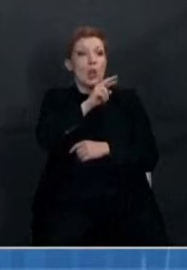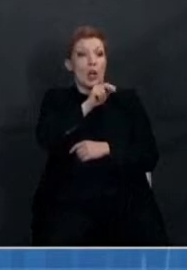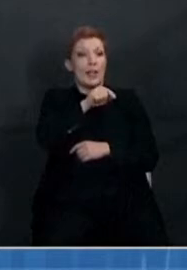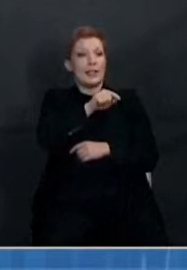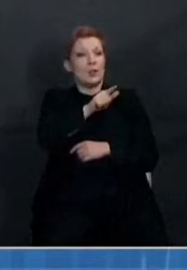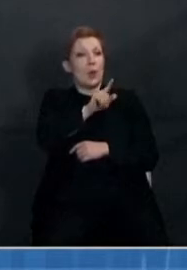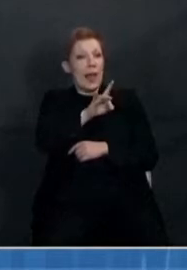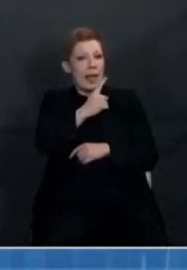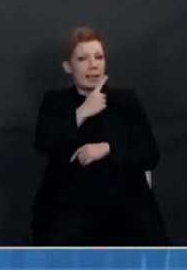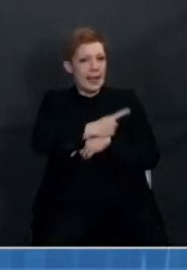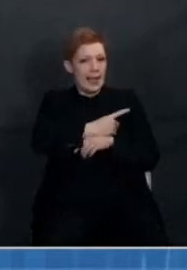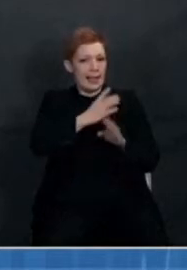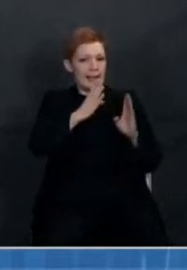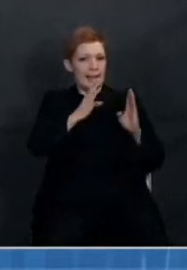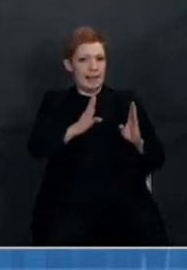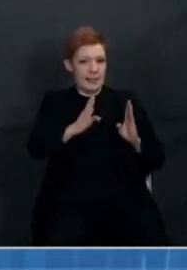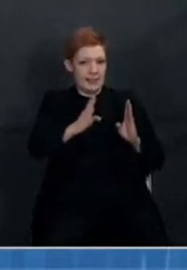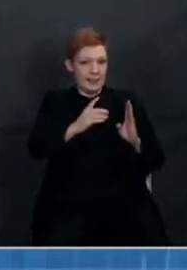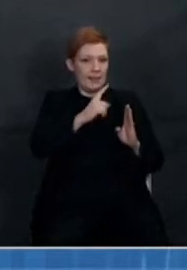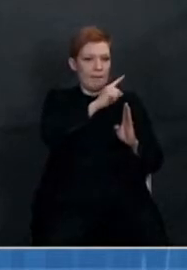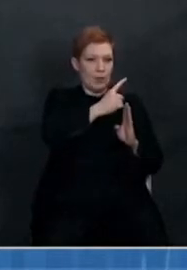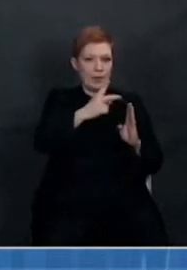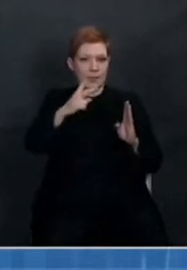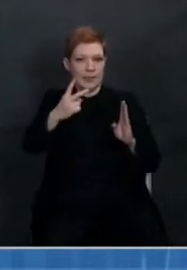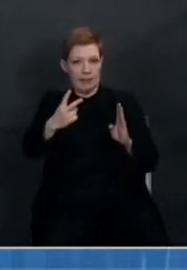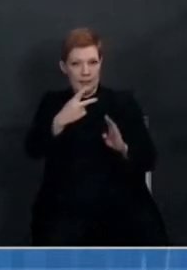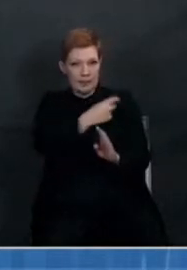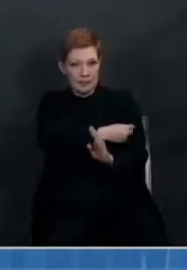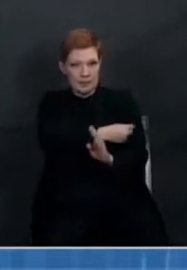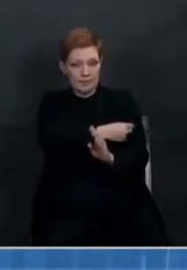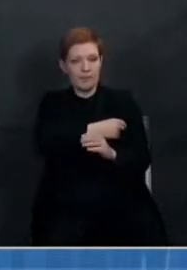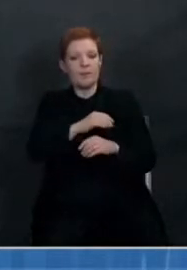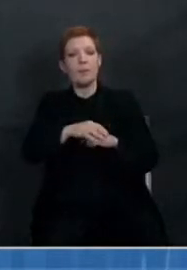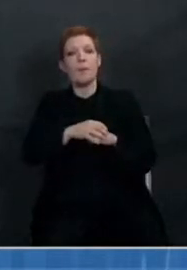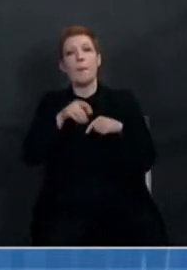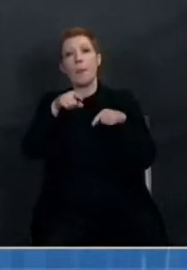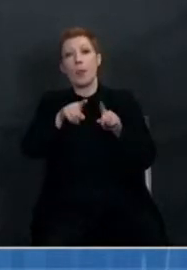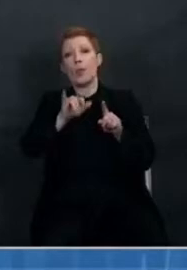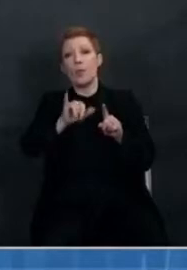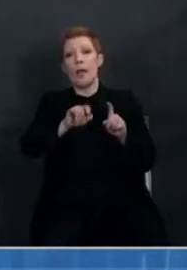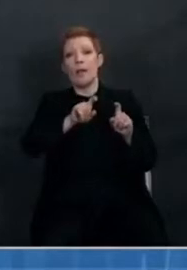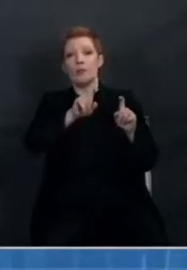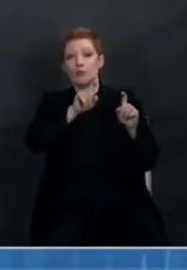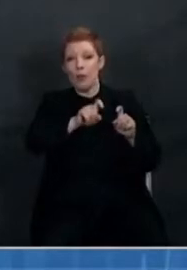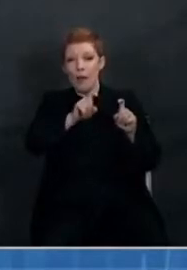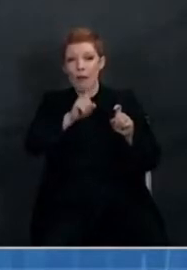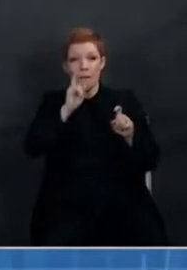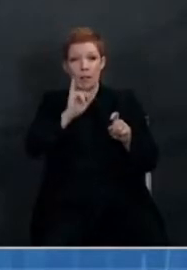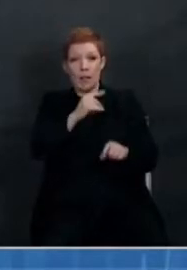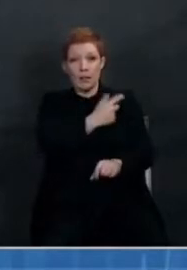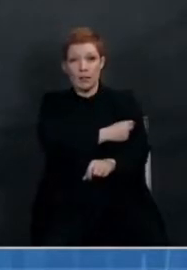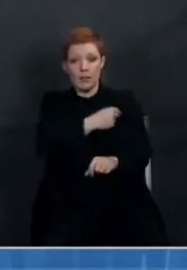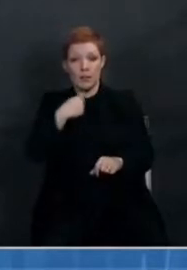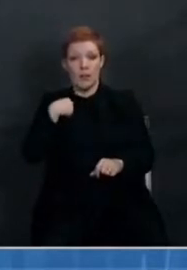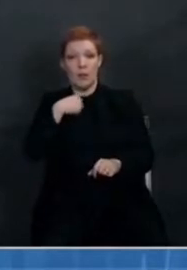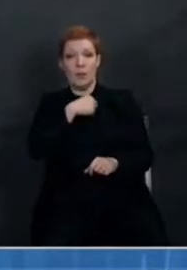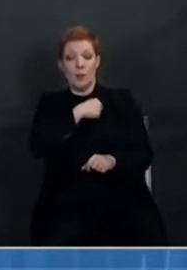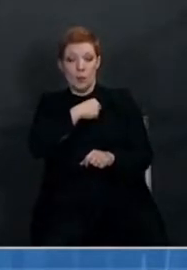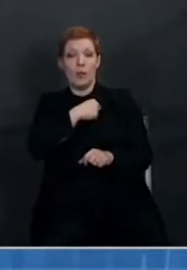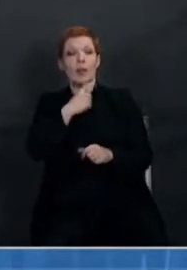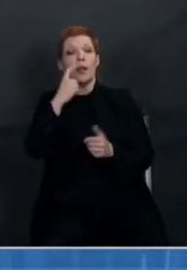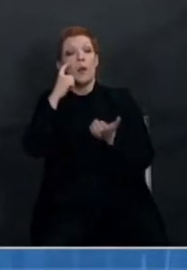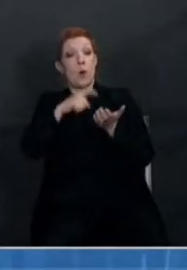concerns if we don't go with what was done in the trials themselves, that the vaccine would be less durable. It wouldn't be